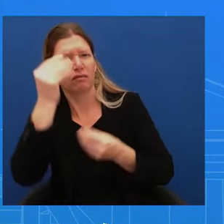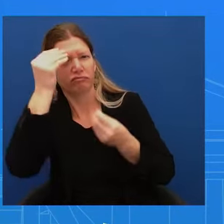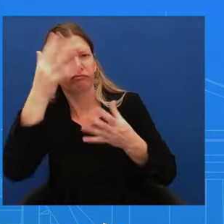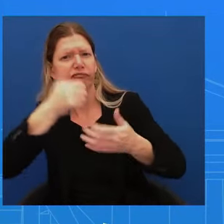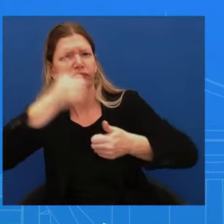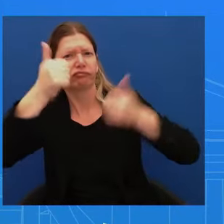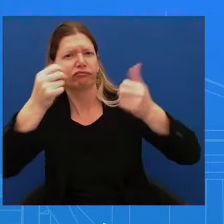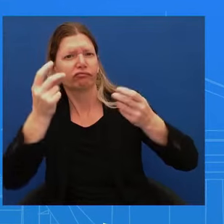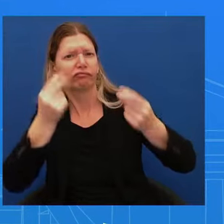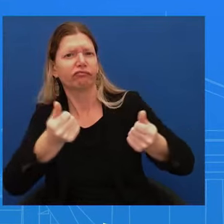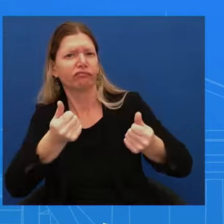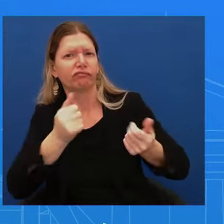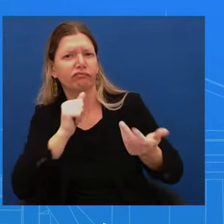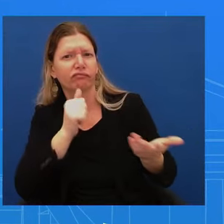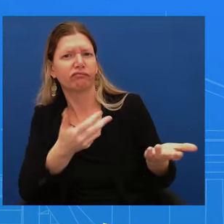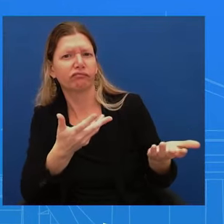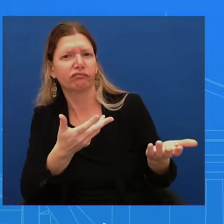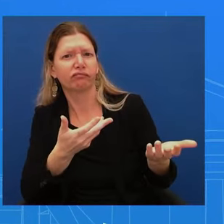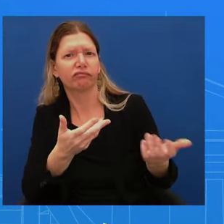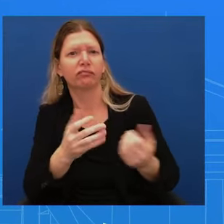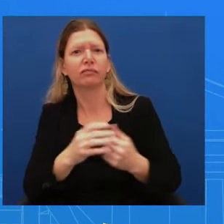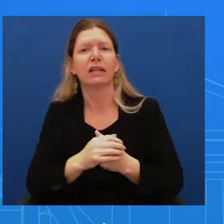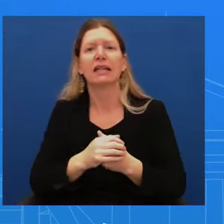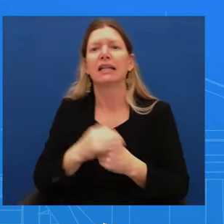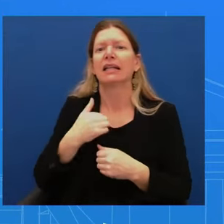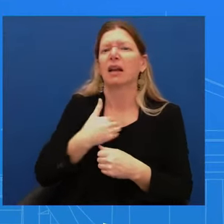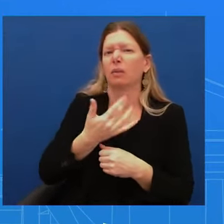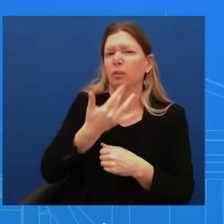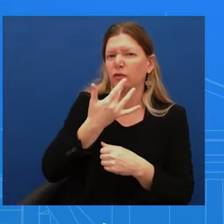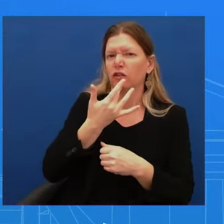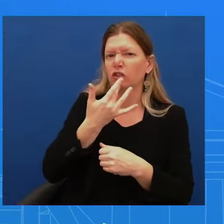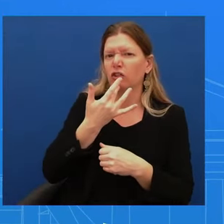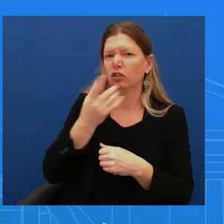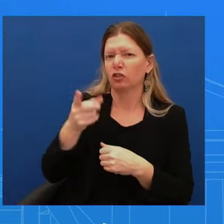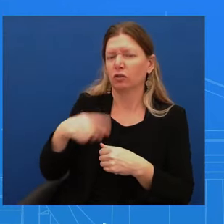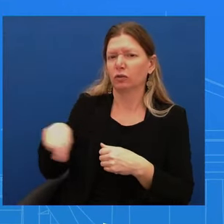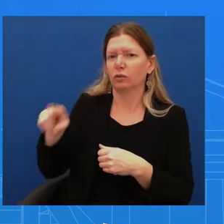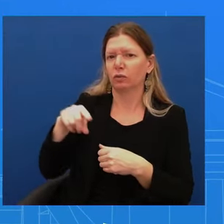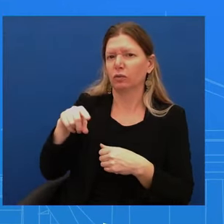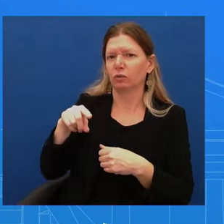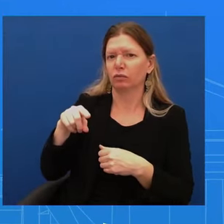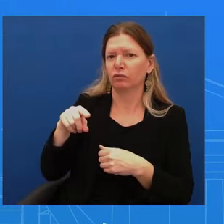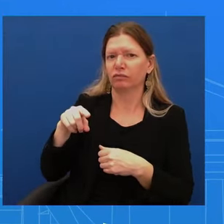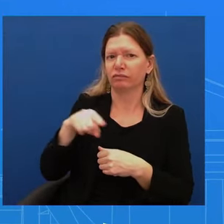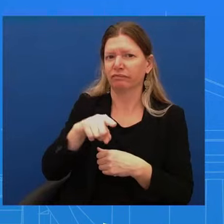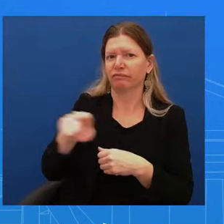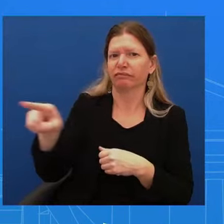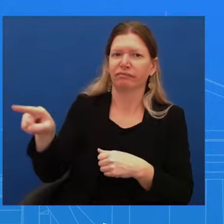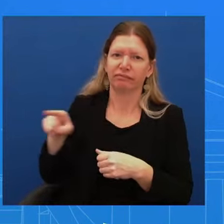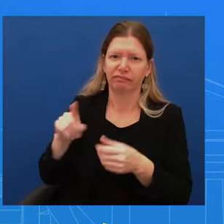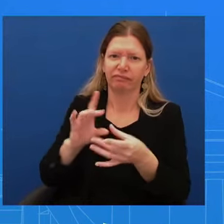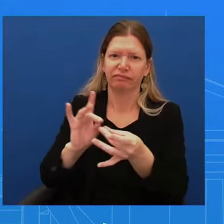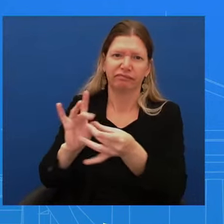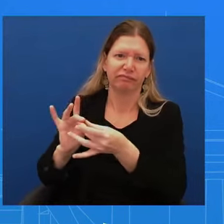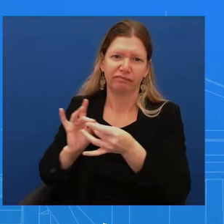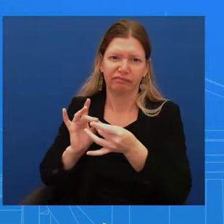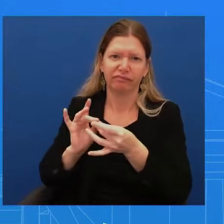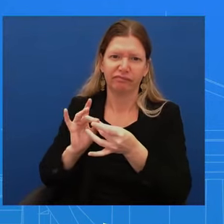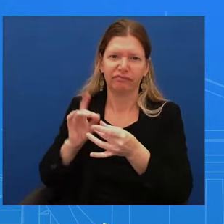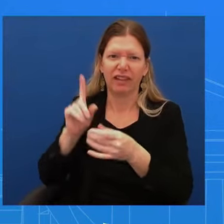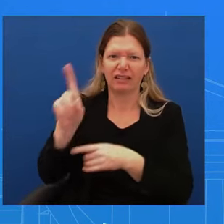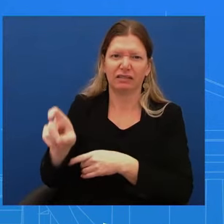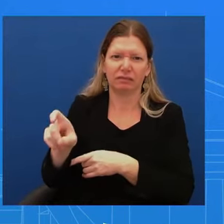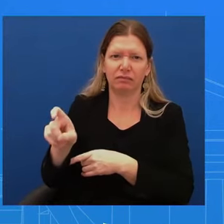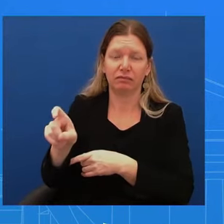But as Karine said, secretary's statement was was very clear. He takes full responsibility for the decisions he made with respect to this